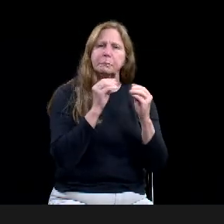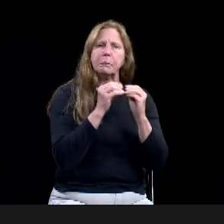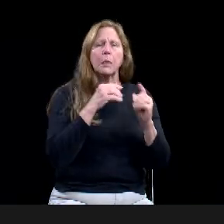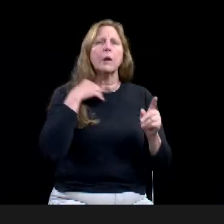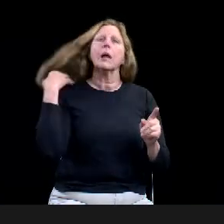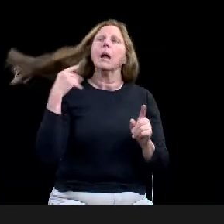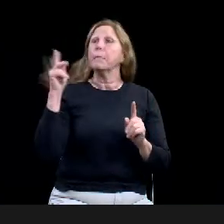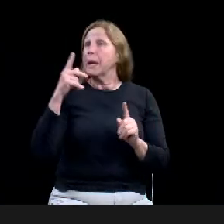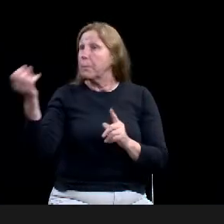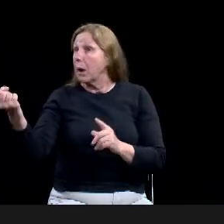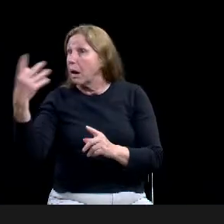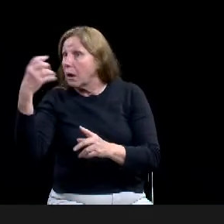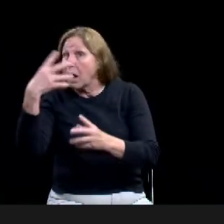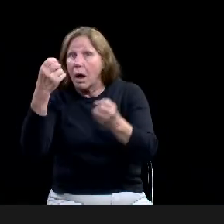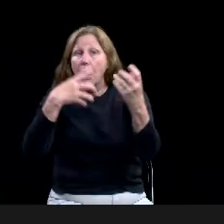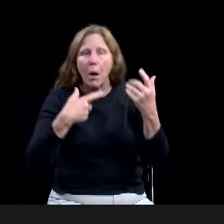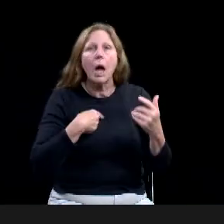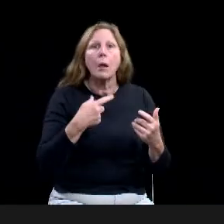uh, in the first few rounds.